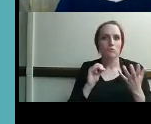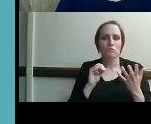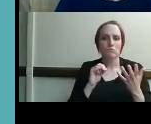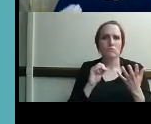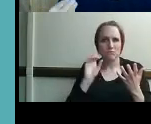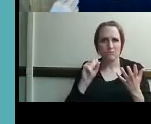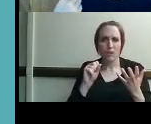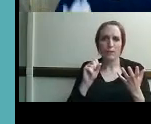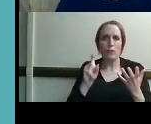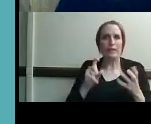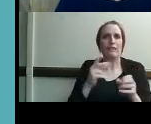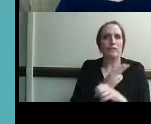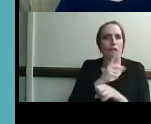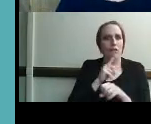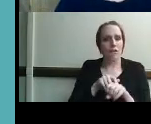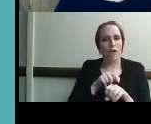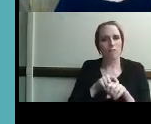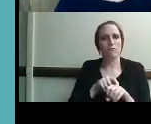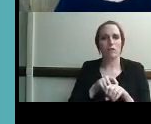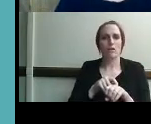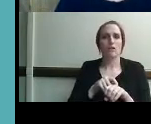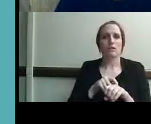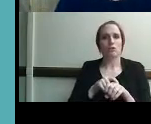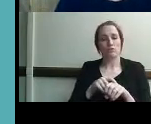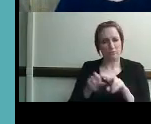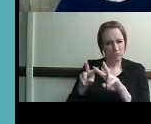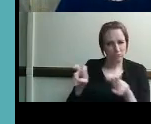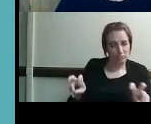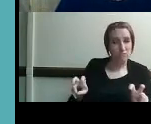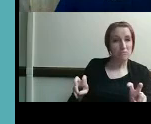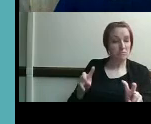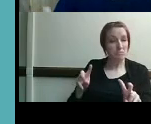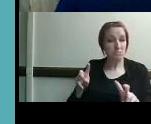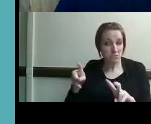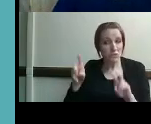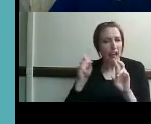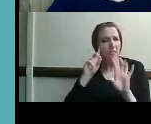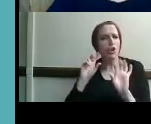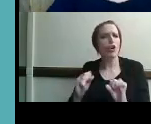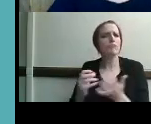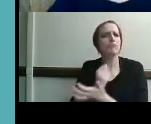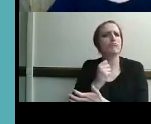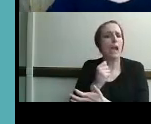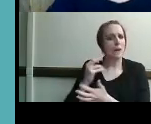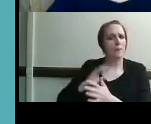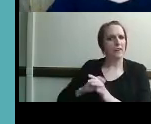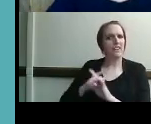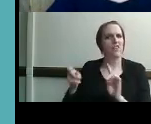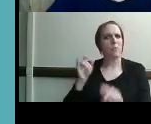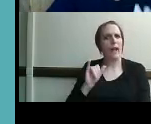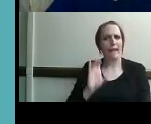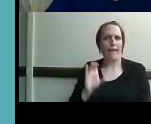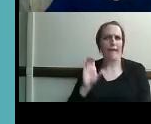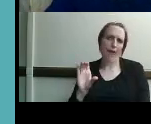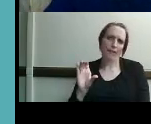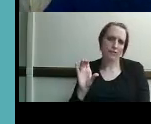individual um would benefit and or could benefit and can always determine the qualification yeah